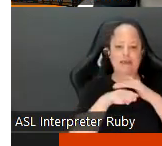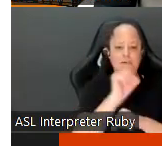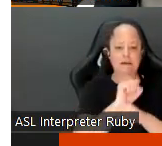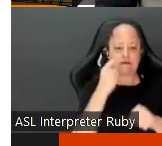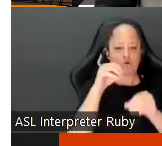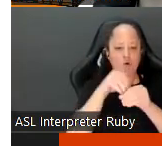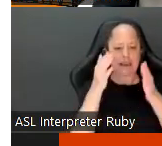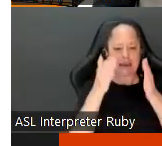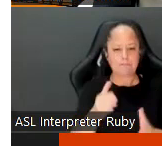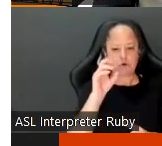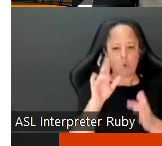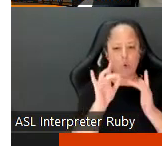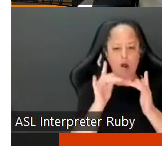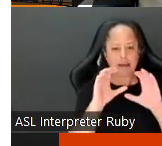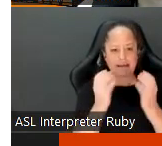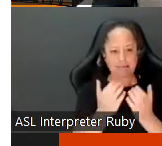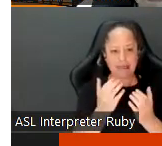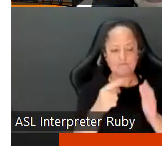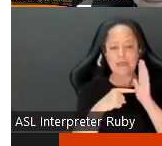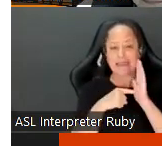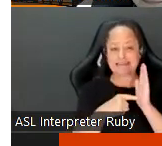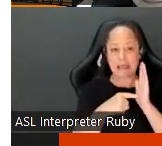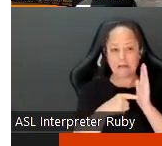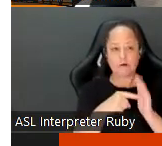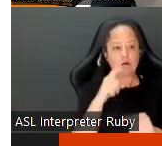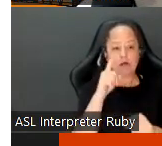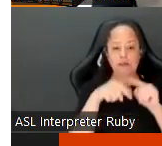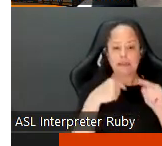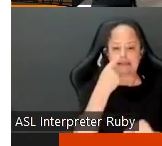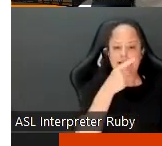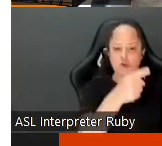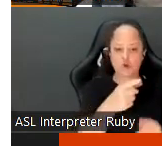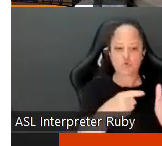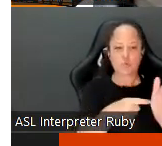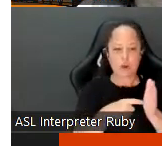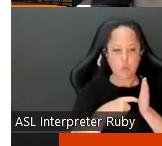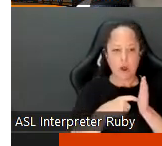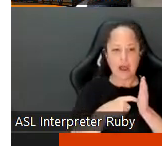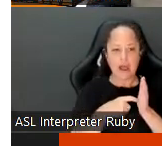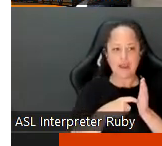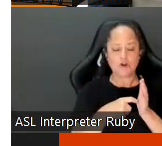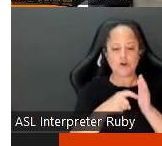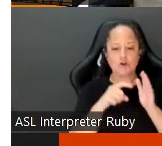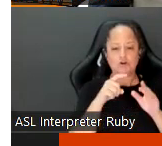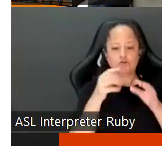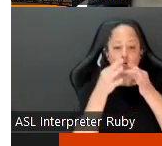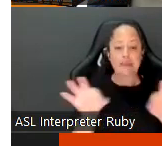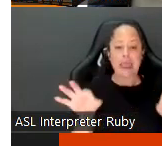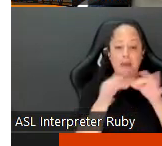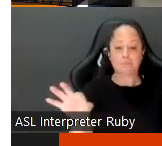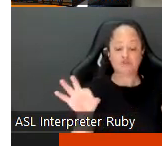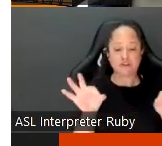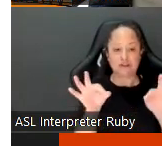in-person or online classes so for example they cannot say you are required to caption close caption